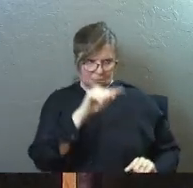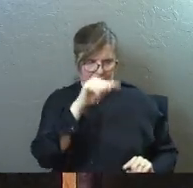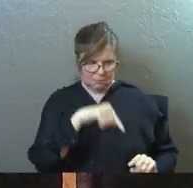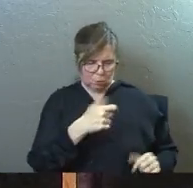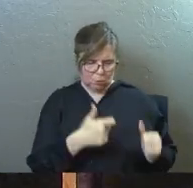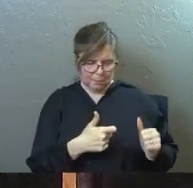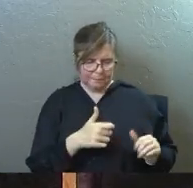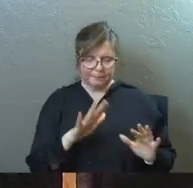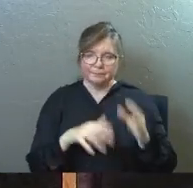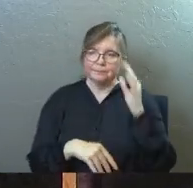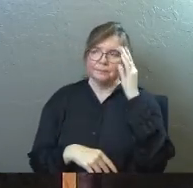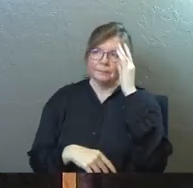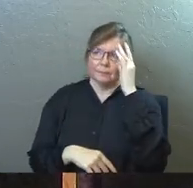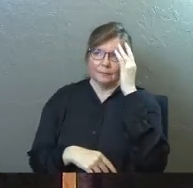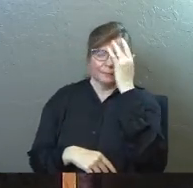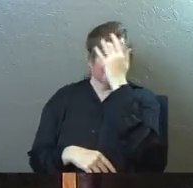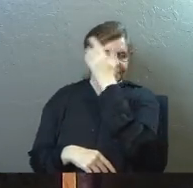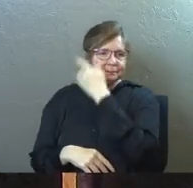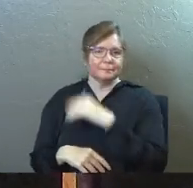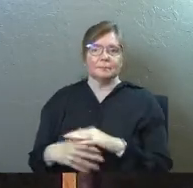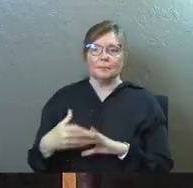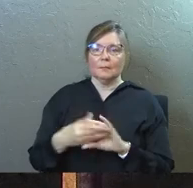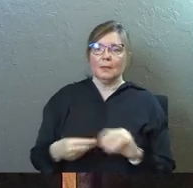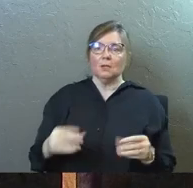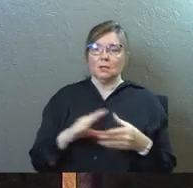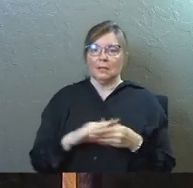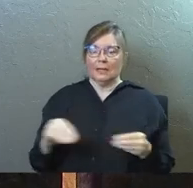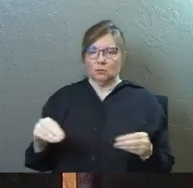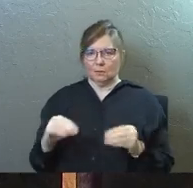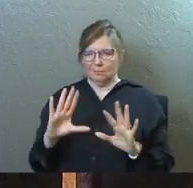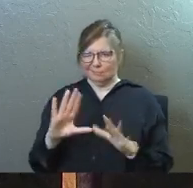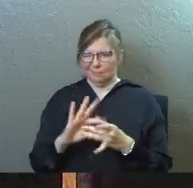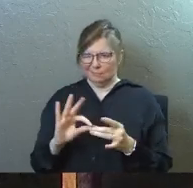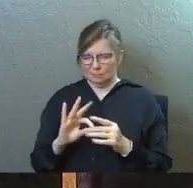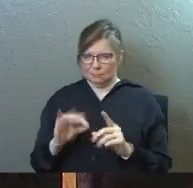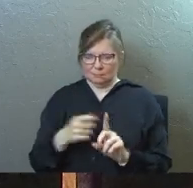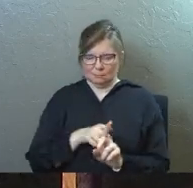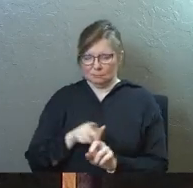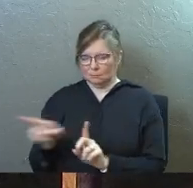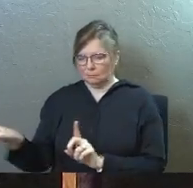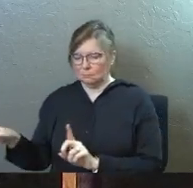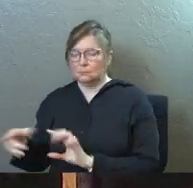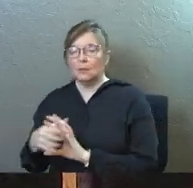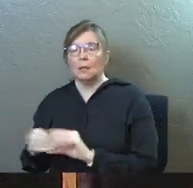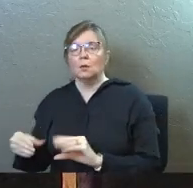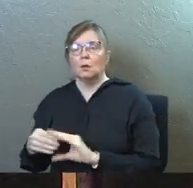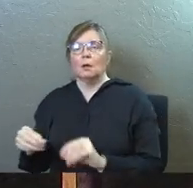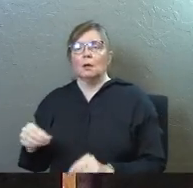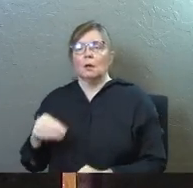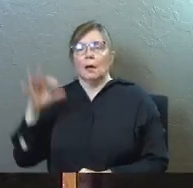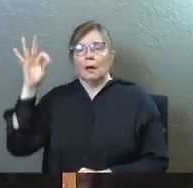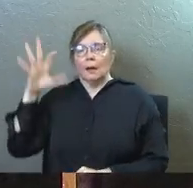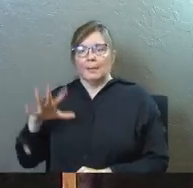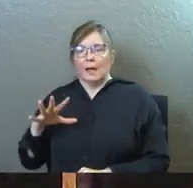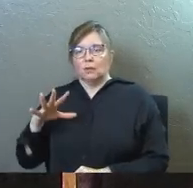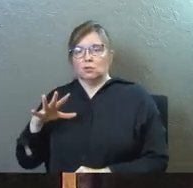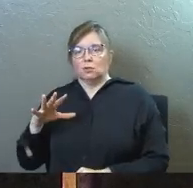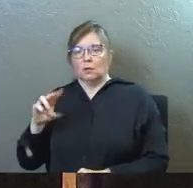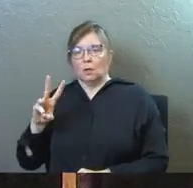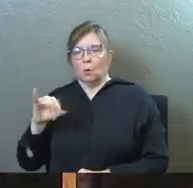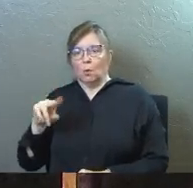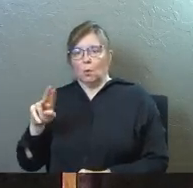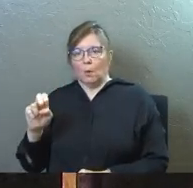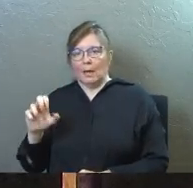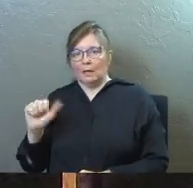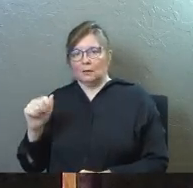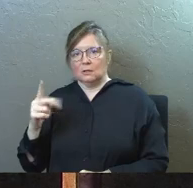There's an illustration that a guy named Wayne Cordero, a pastor in Hawaii, gave. And he said, imagine this. Imagine there's a forest,